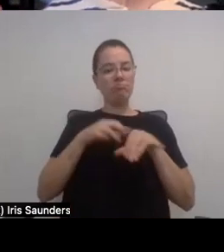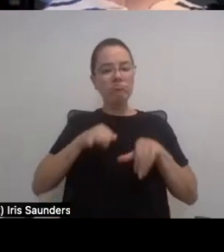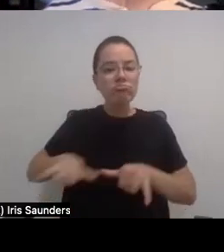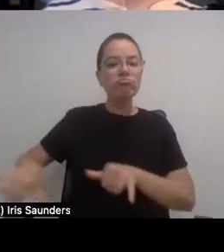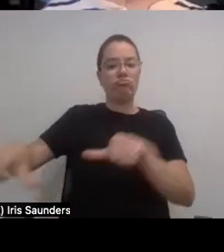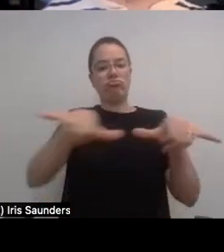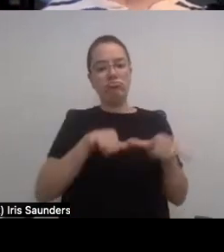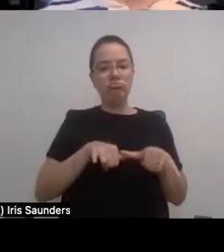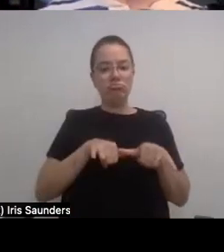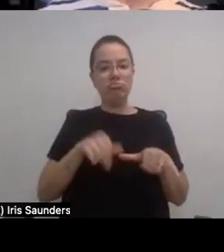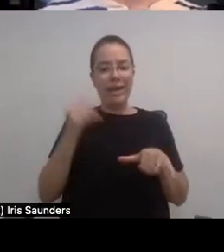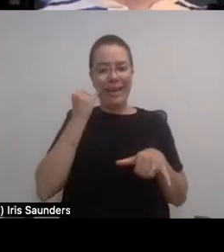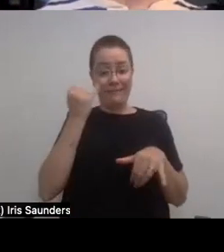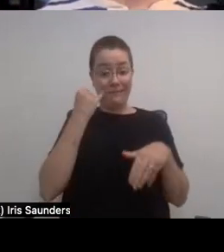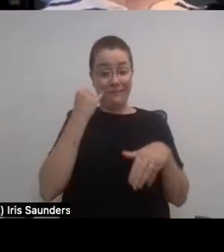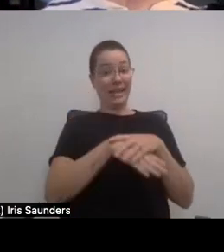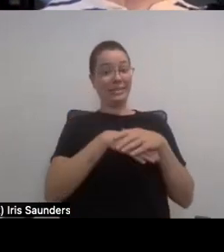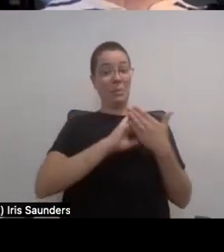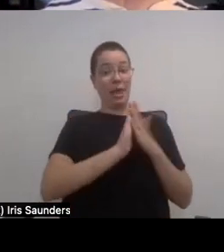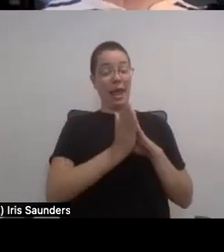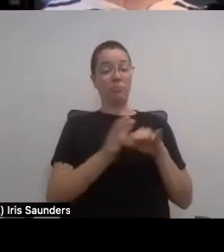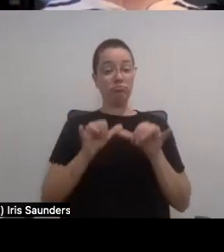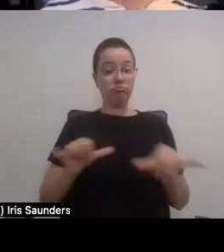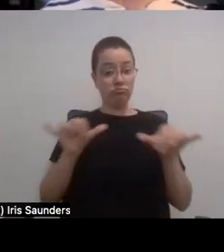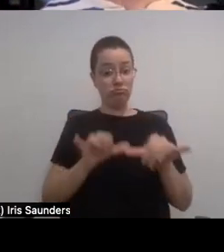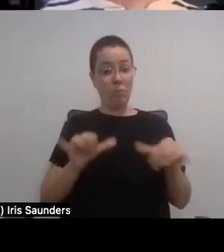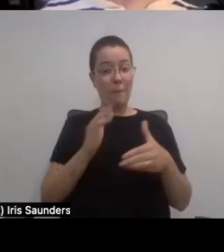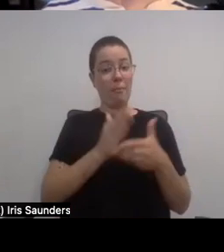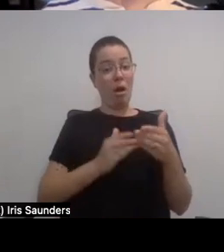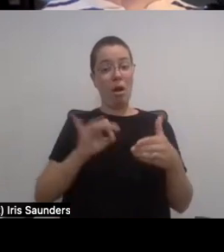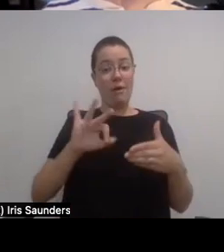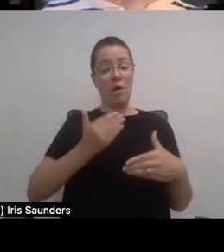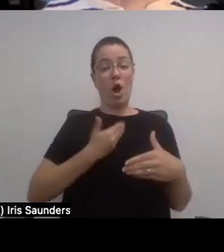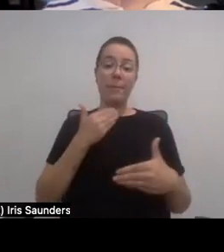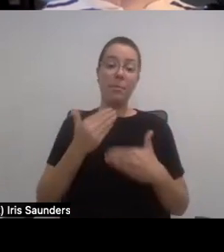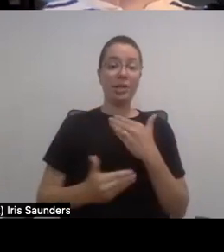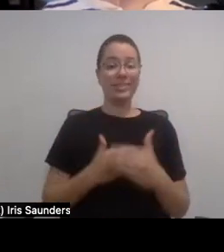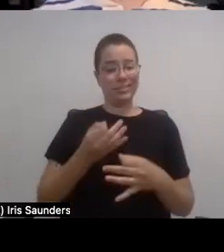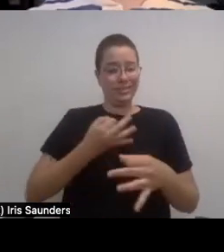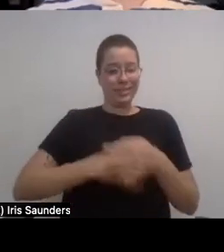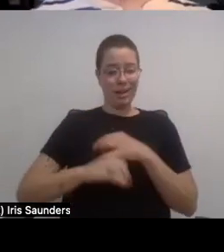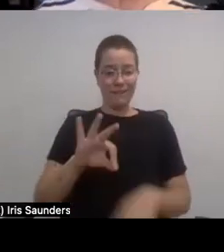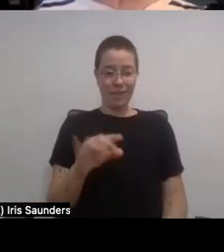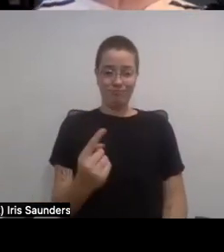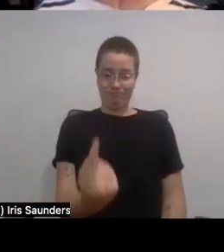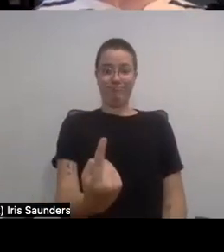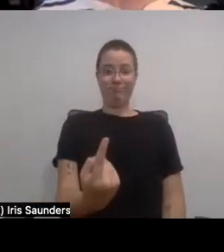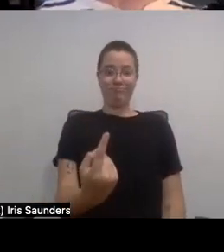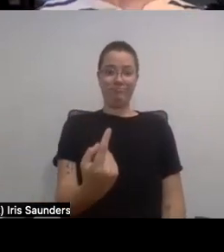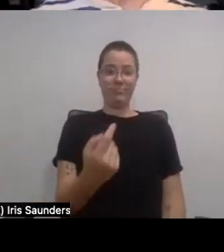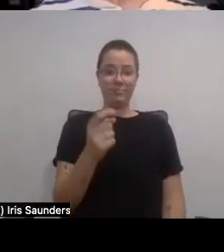normalized part of the process, instead of something that has to be introduced